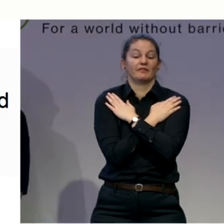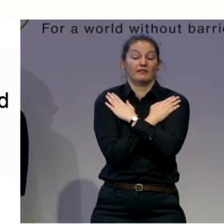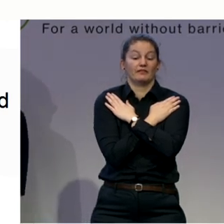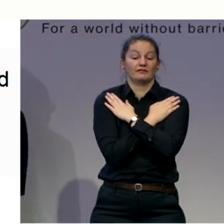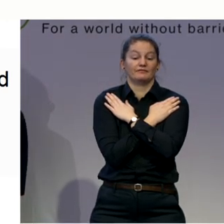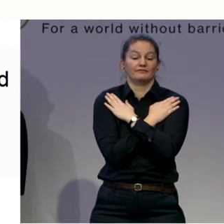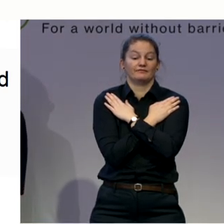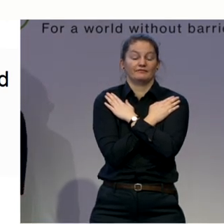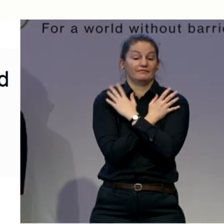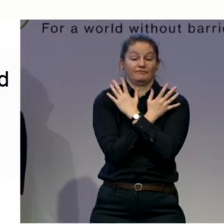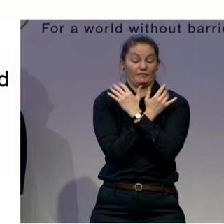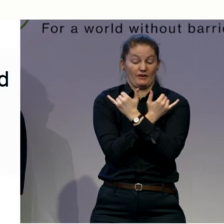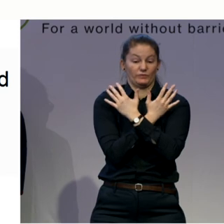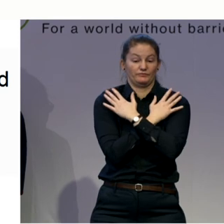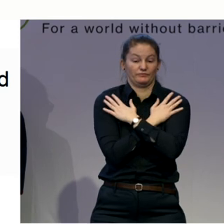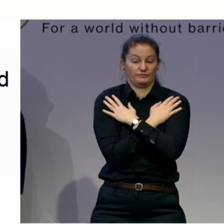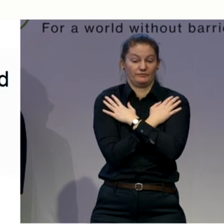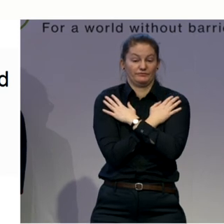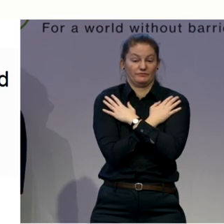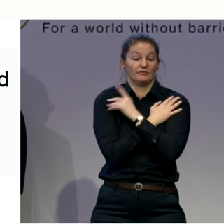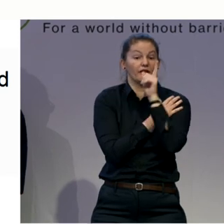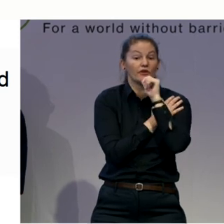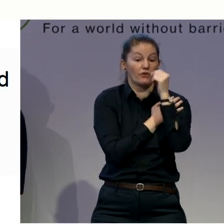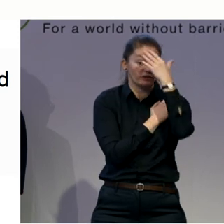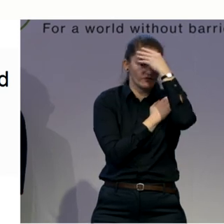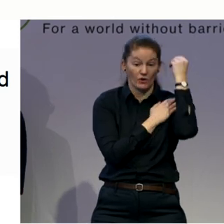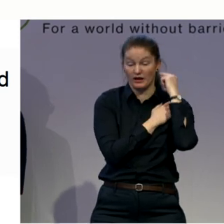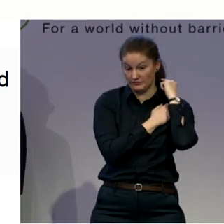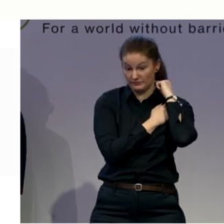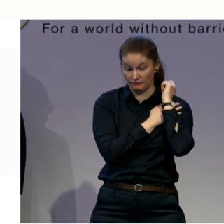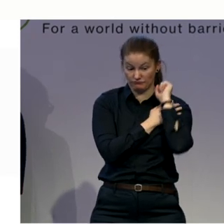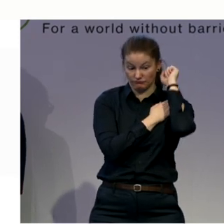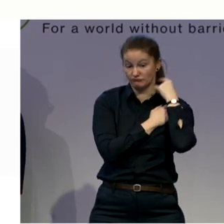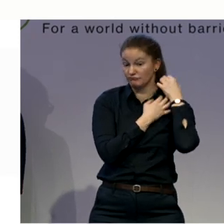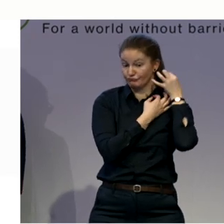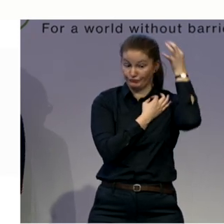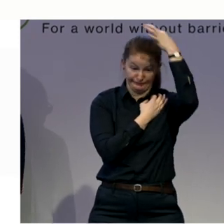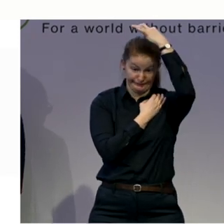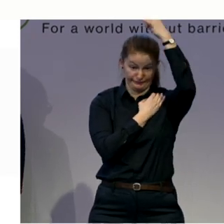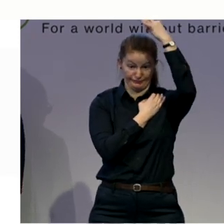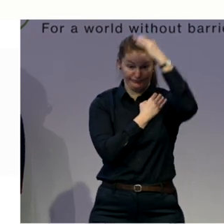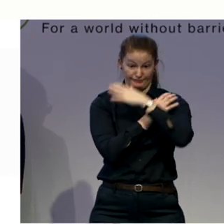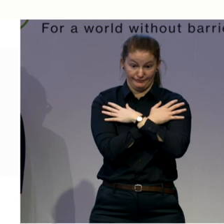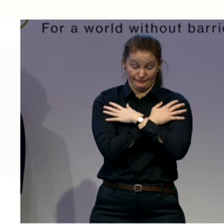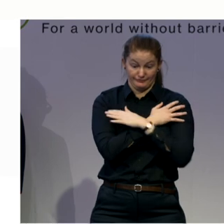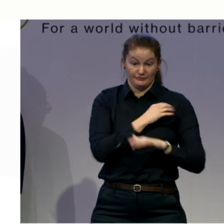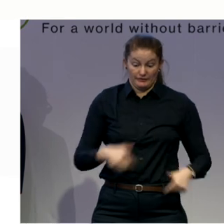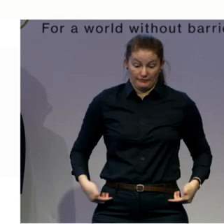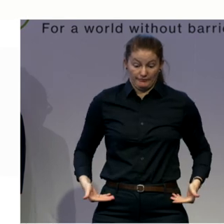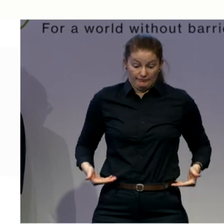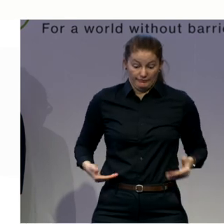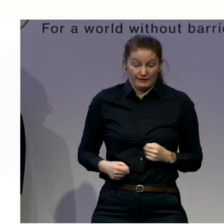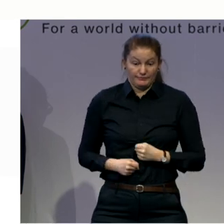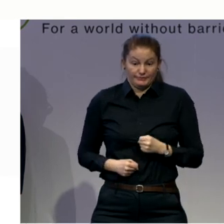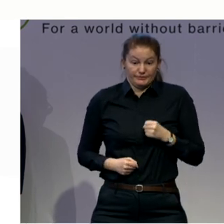again, your neck is super tall, and you're sitting super tall, and your core is activated.